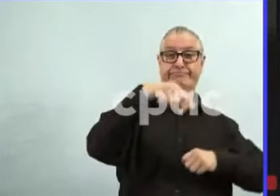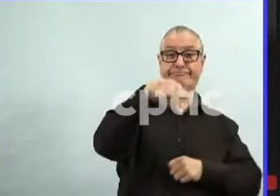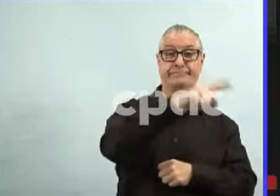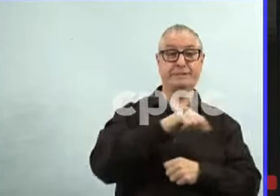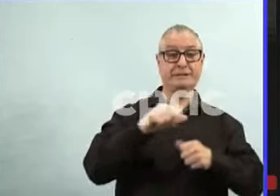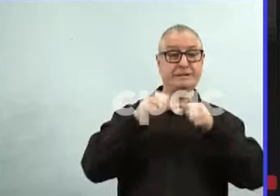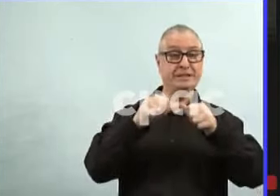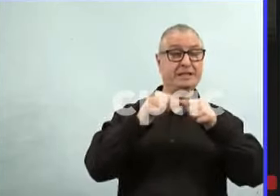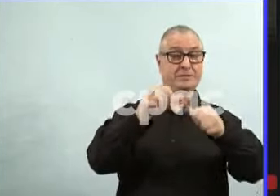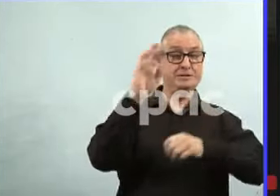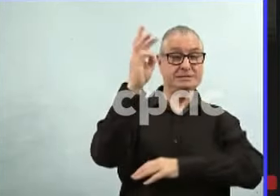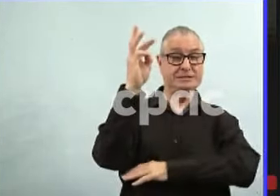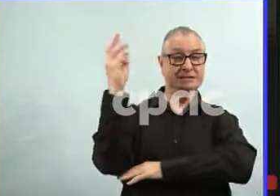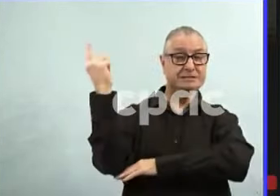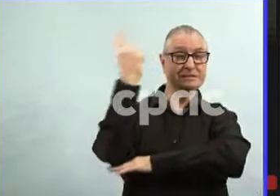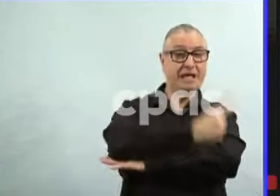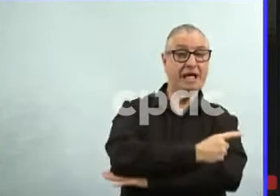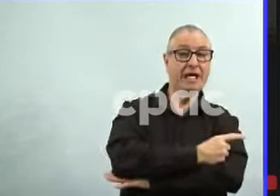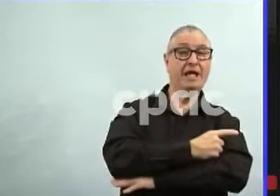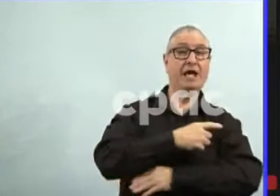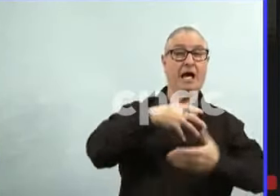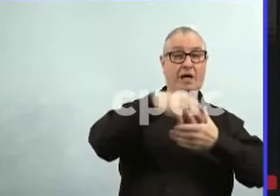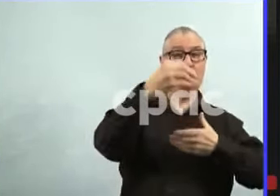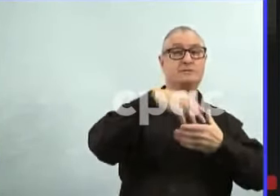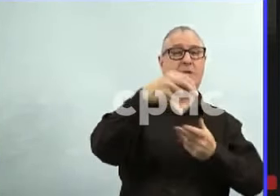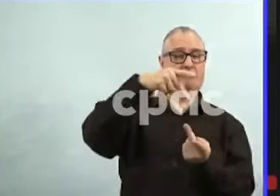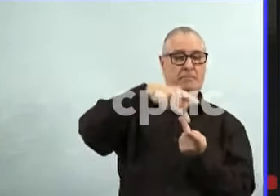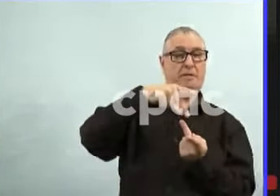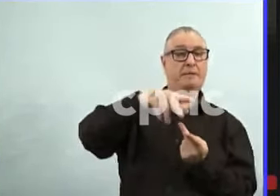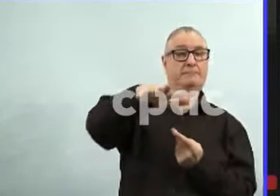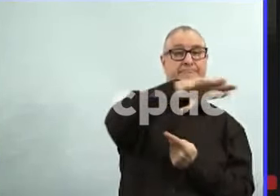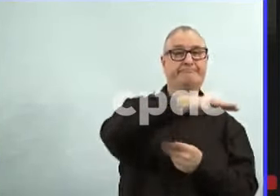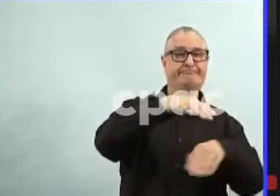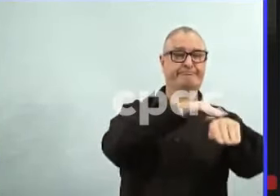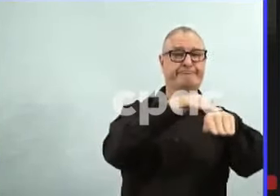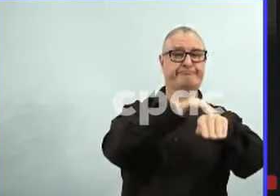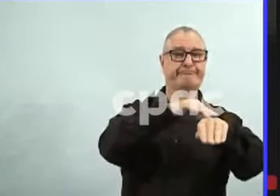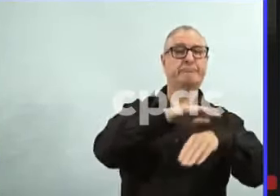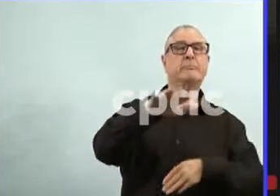have any weight in your decisions considering health measures?